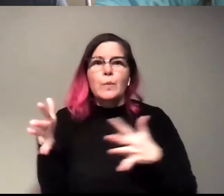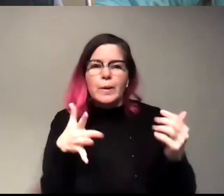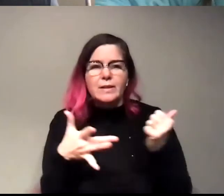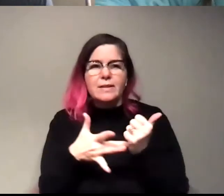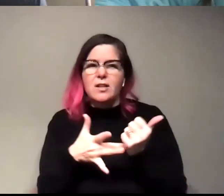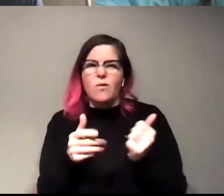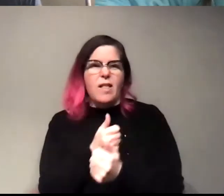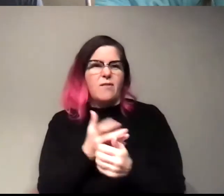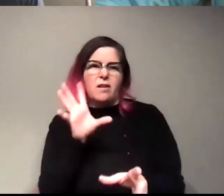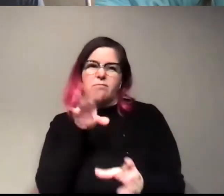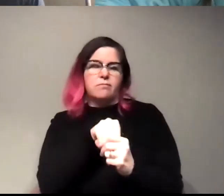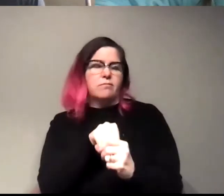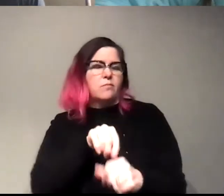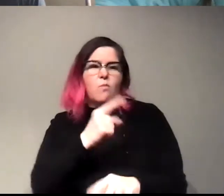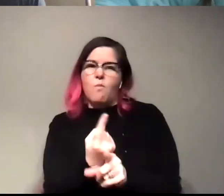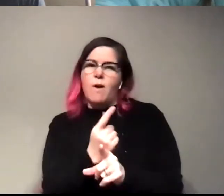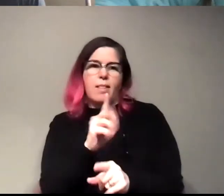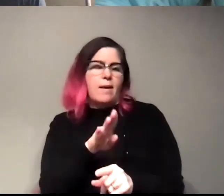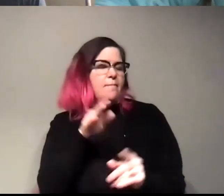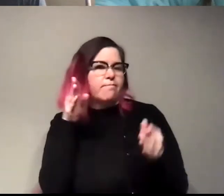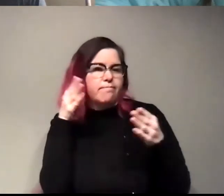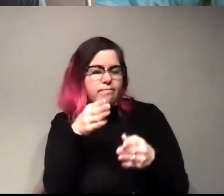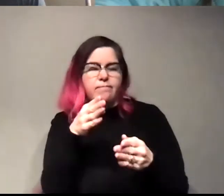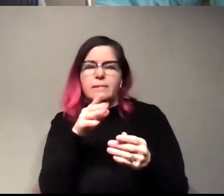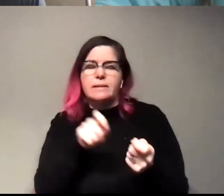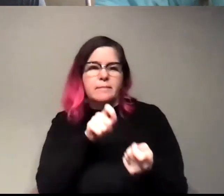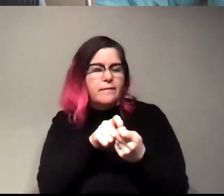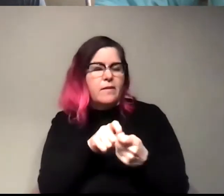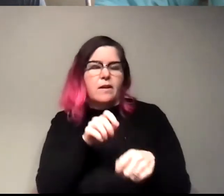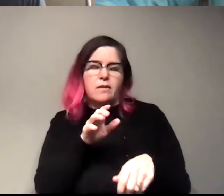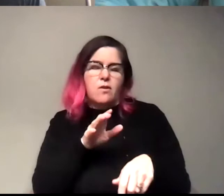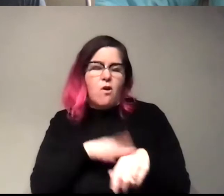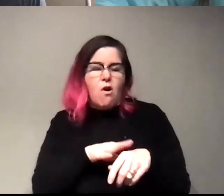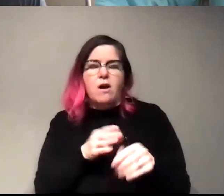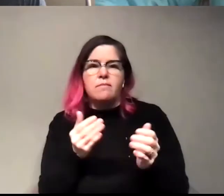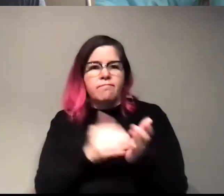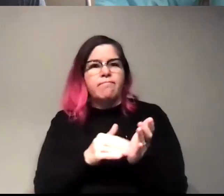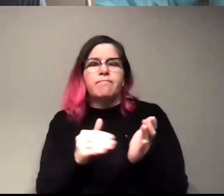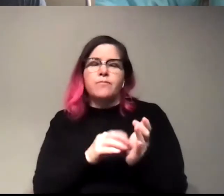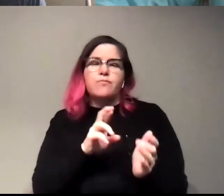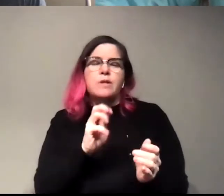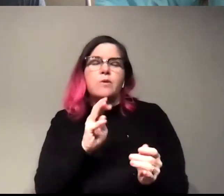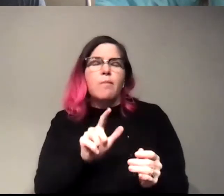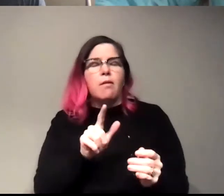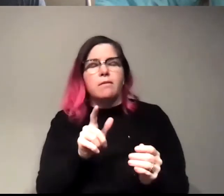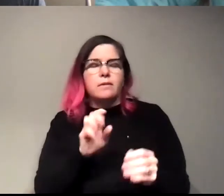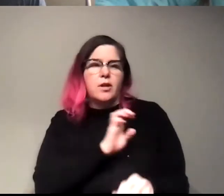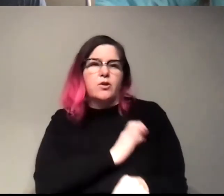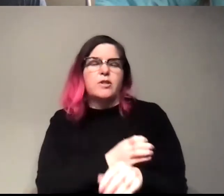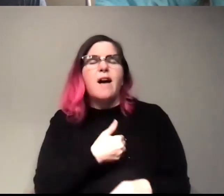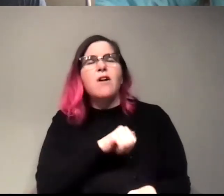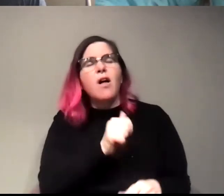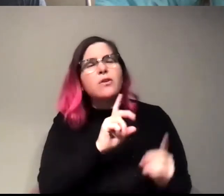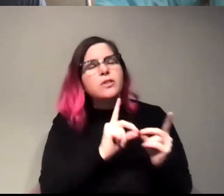that. And they're the only lab that's focused exclusively on the renewable stuff. Whereas the other that, you know, there's other Department of